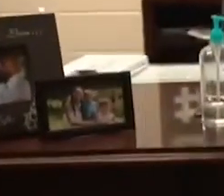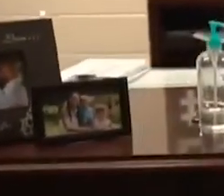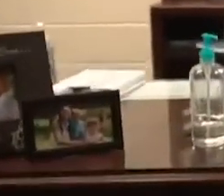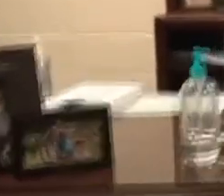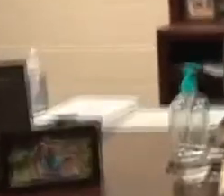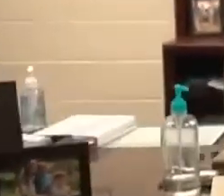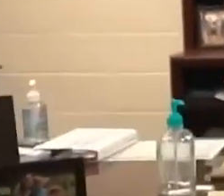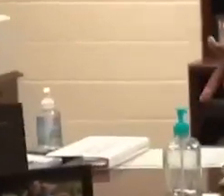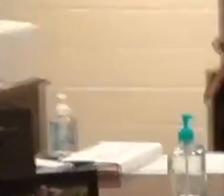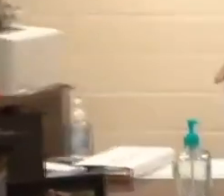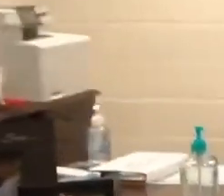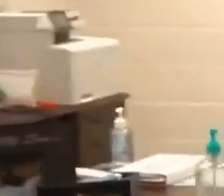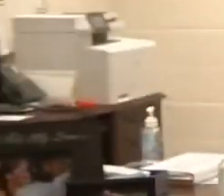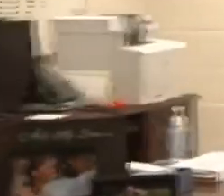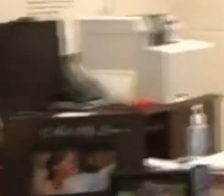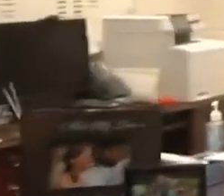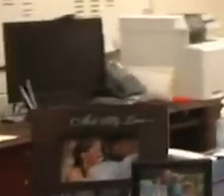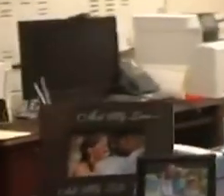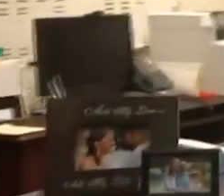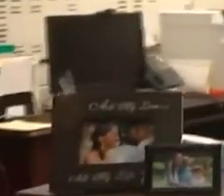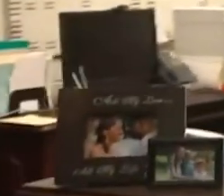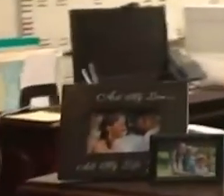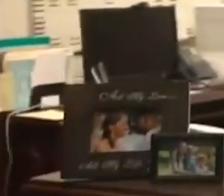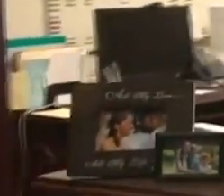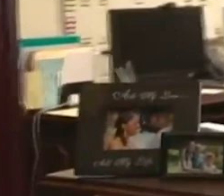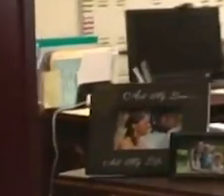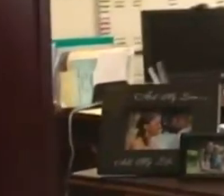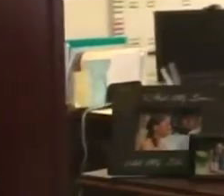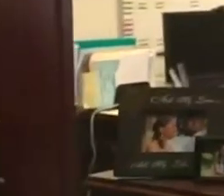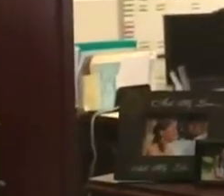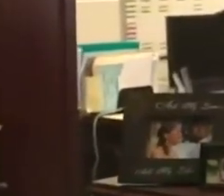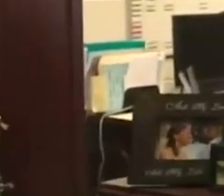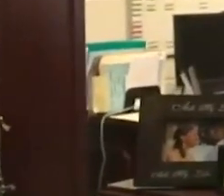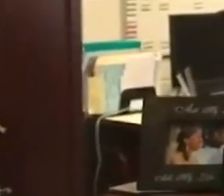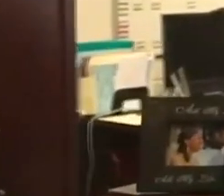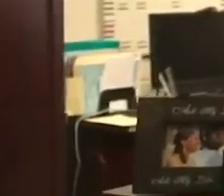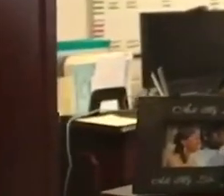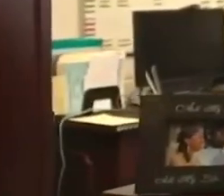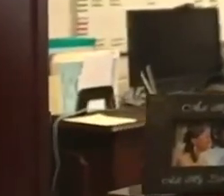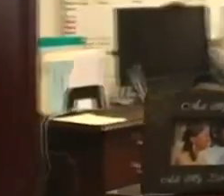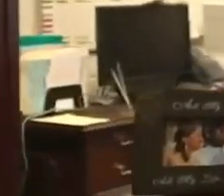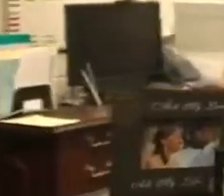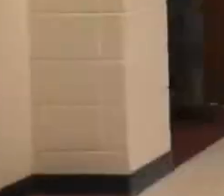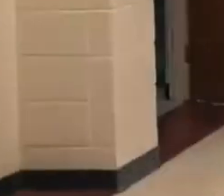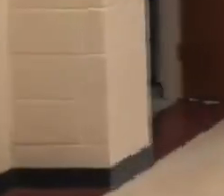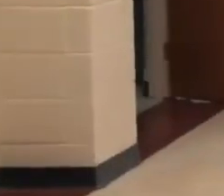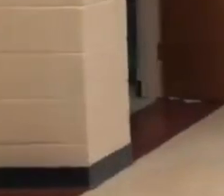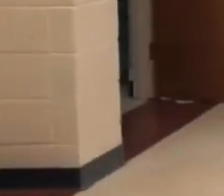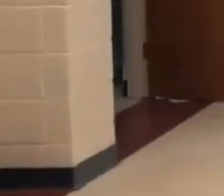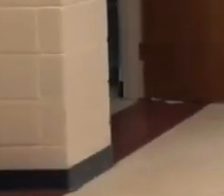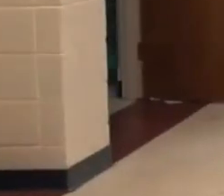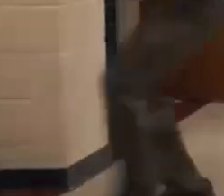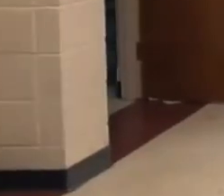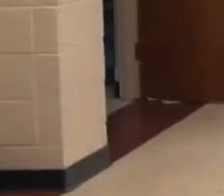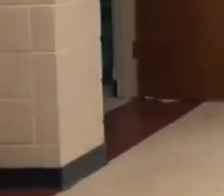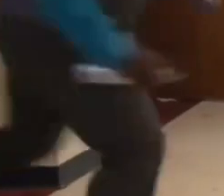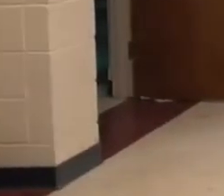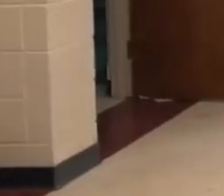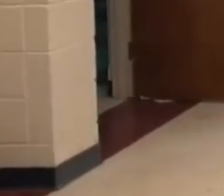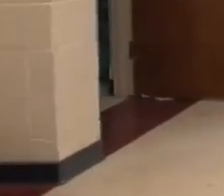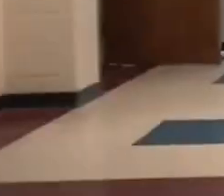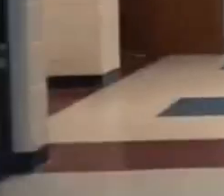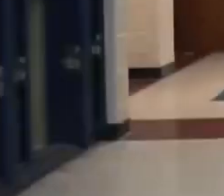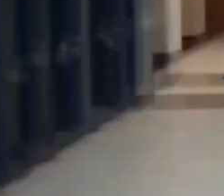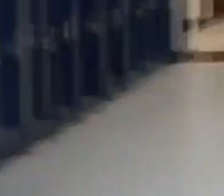would i ever stop doing this while others getting ill i don't want to be sick i've been to all the